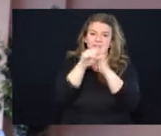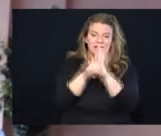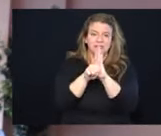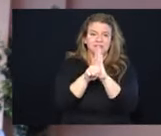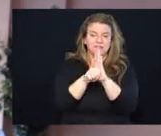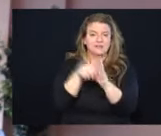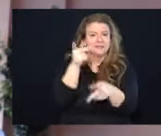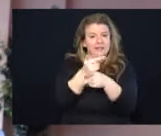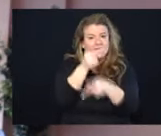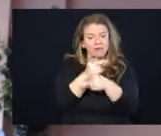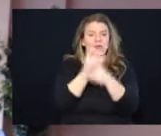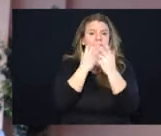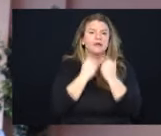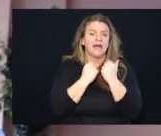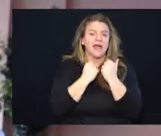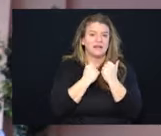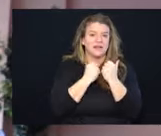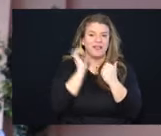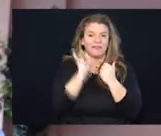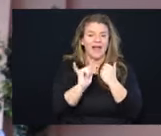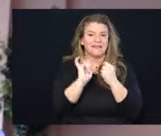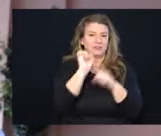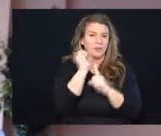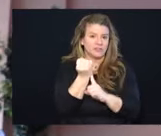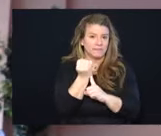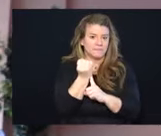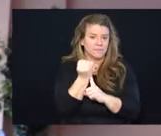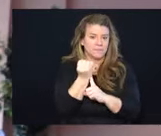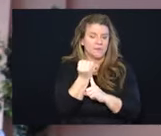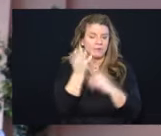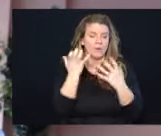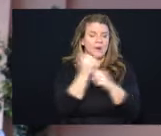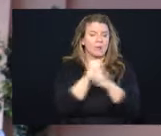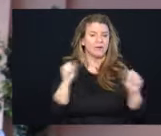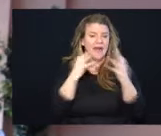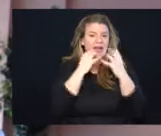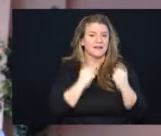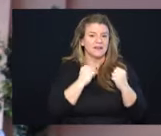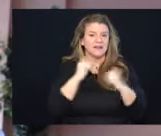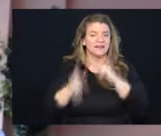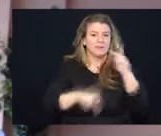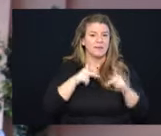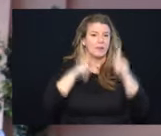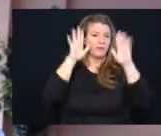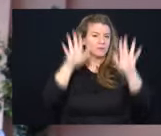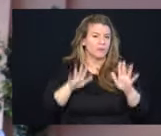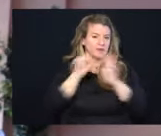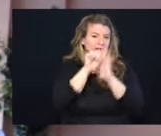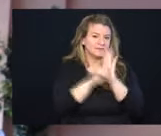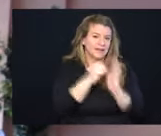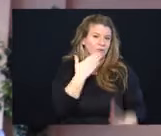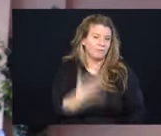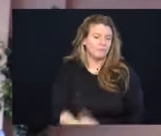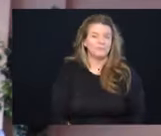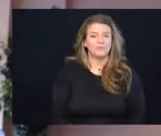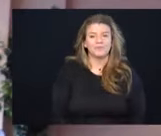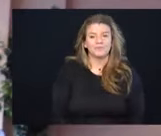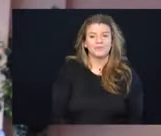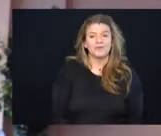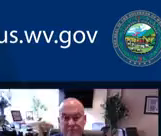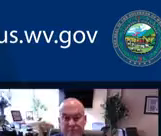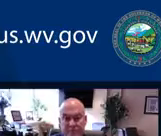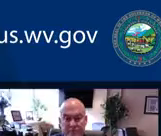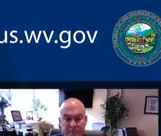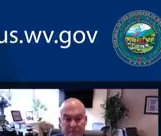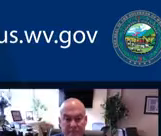on trying to protect that valuable asset so we protect the health of the citizens of this great state. Thanks very much. Thank you, Dr. Marsh.